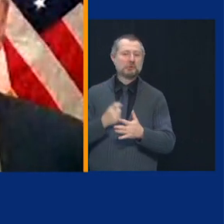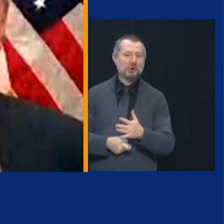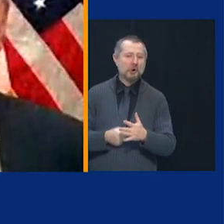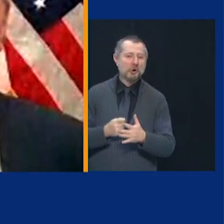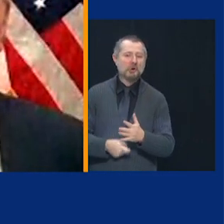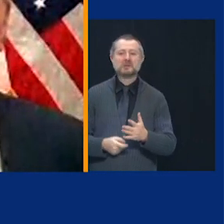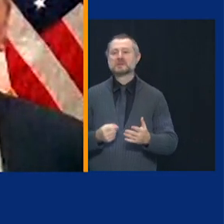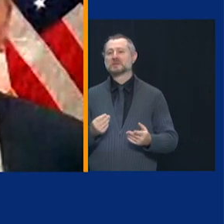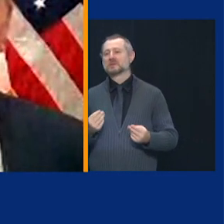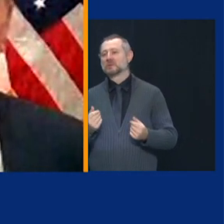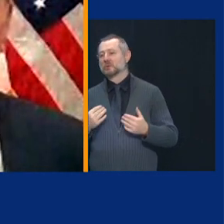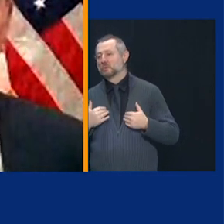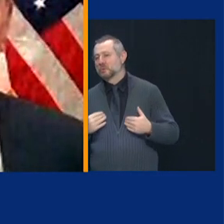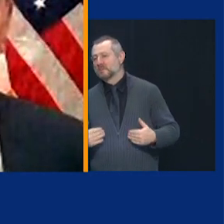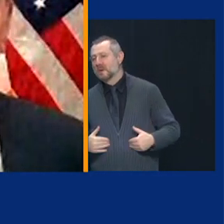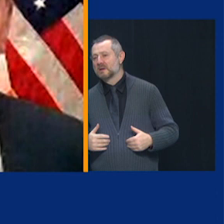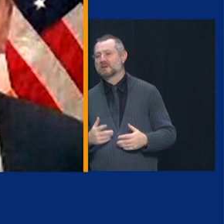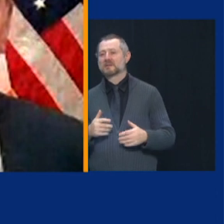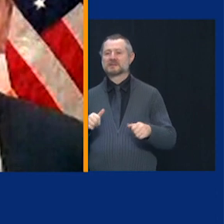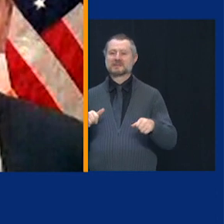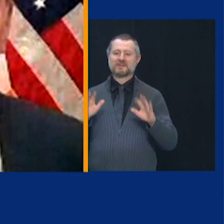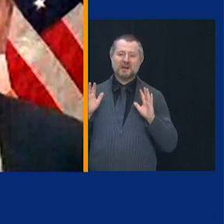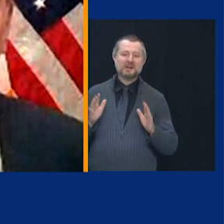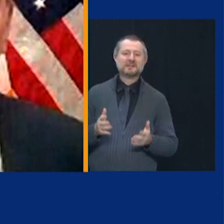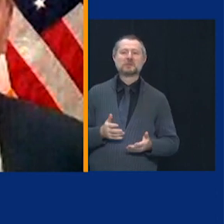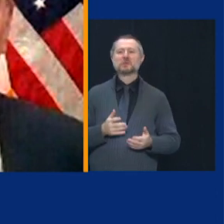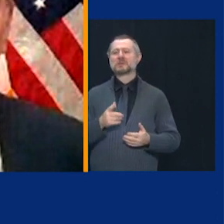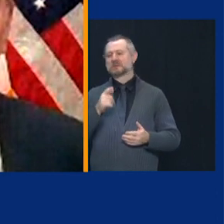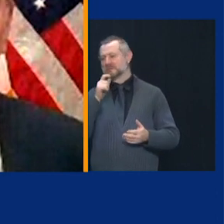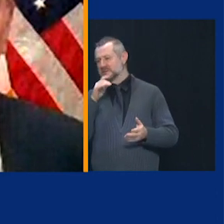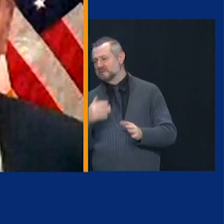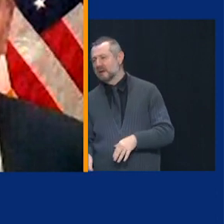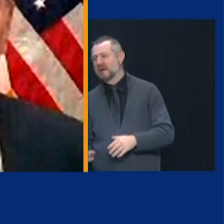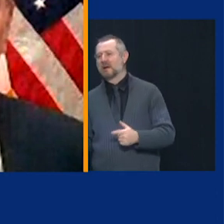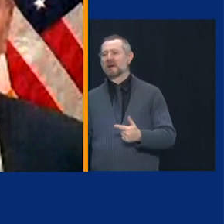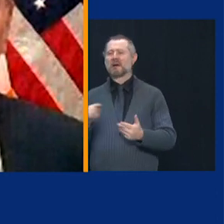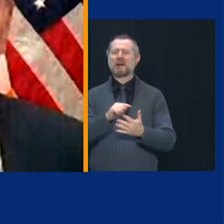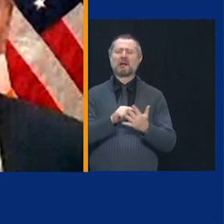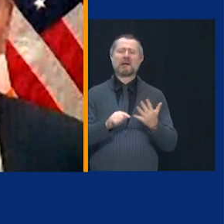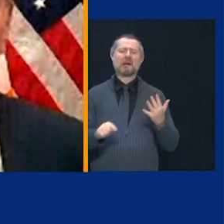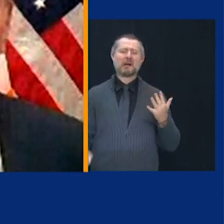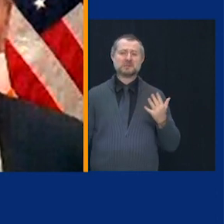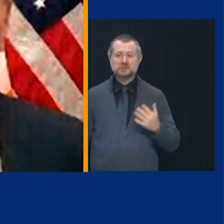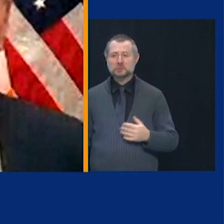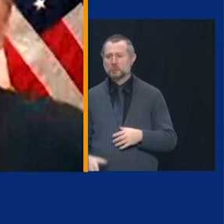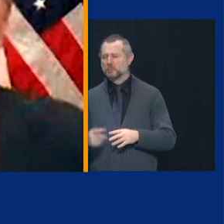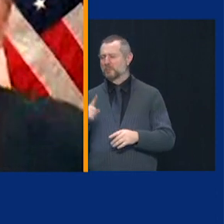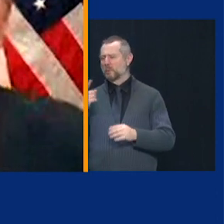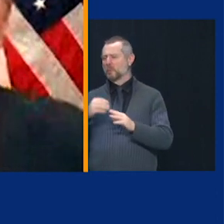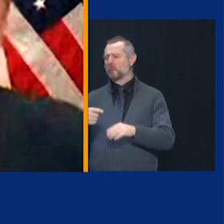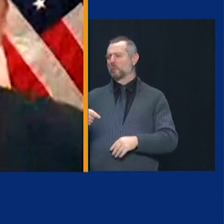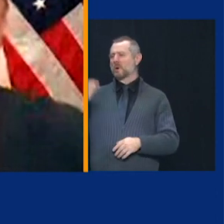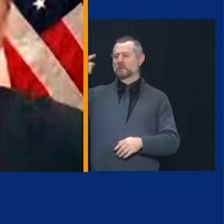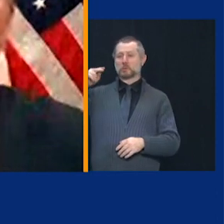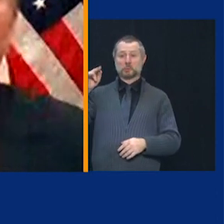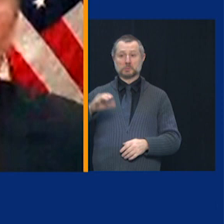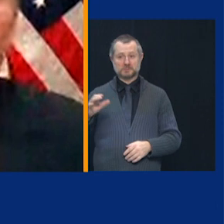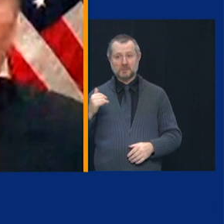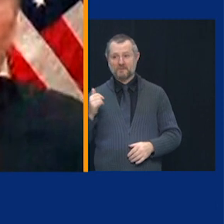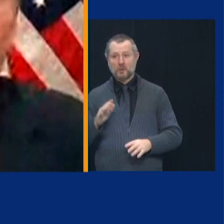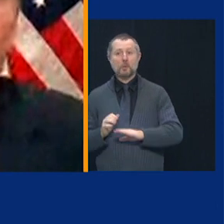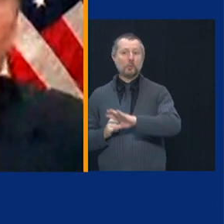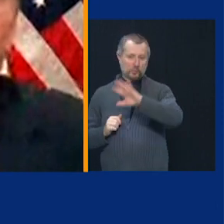was nowhere higher. We're dealing with it nationwide now. But New York was